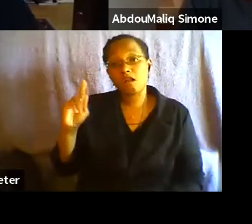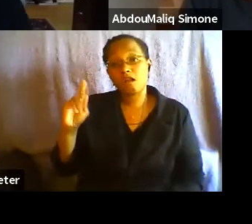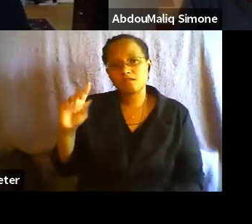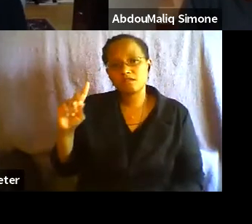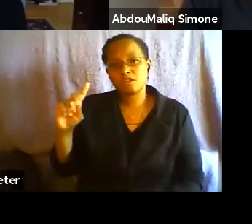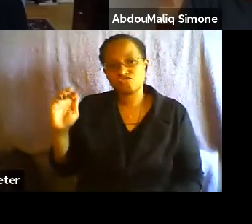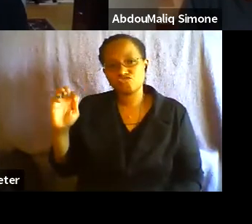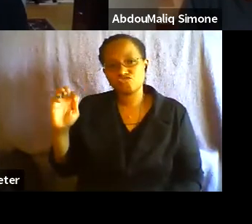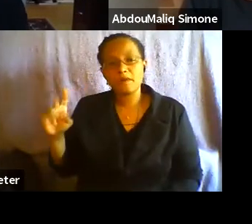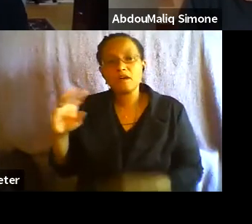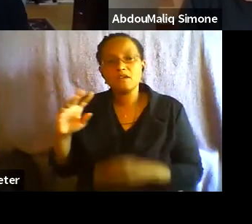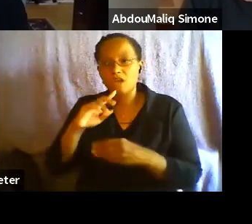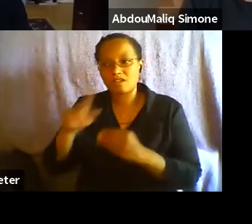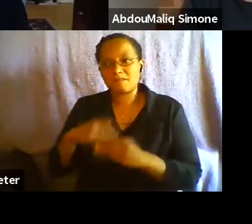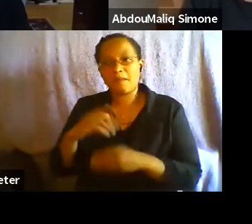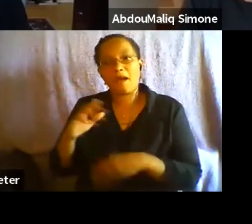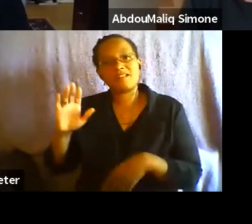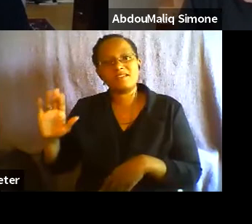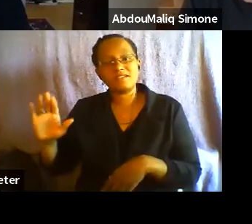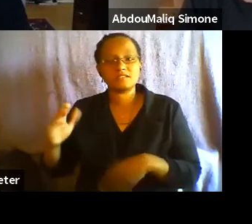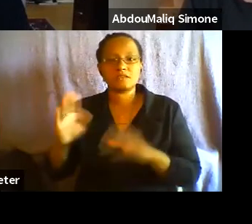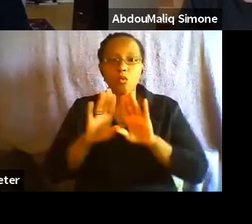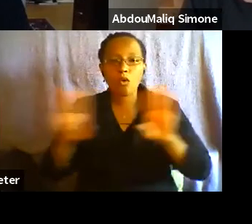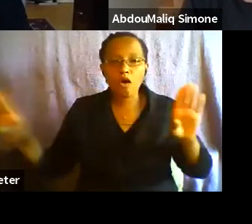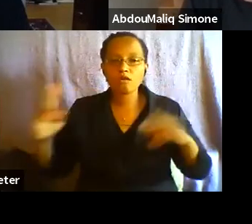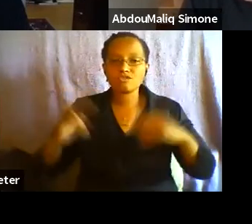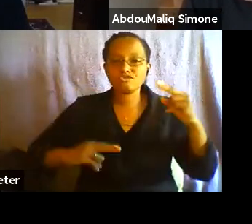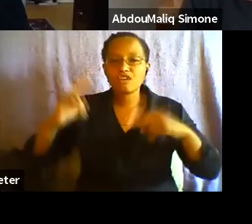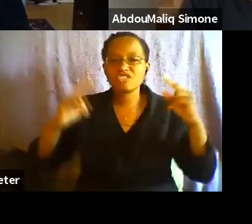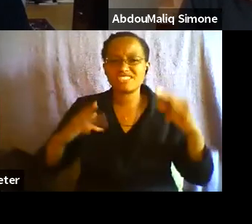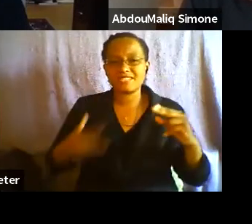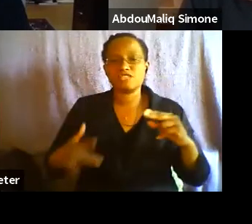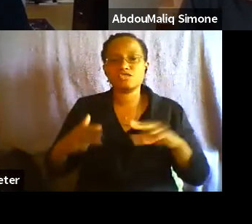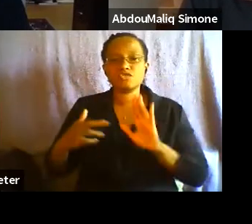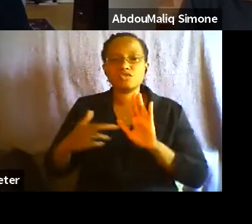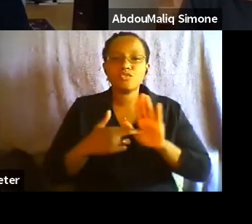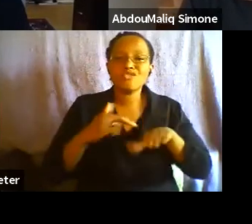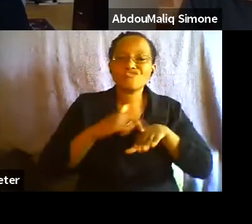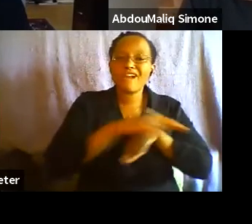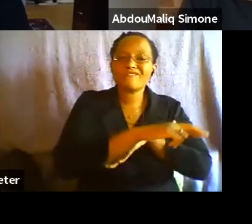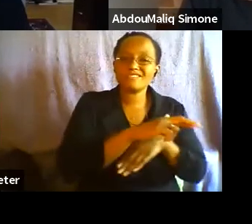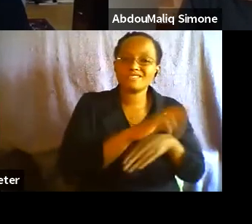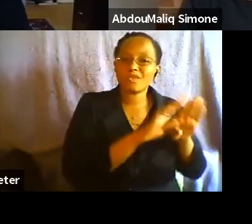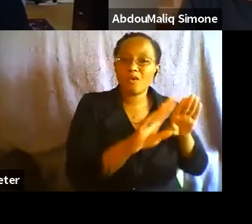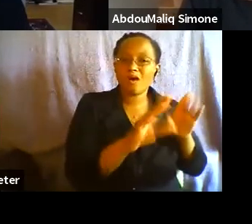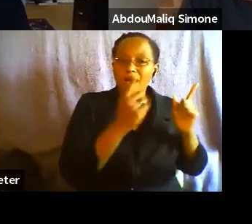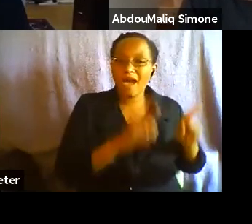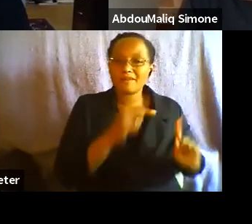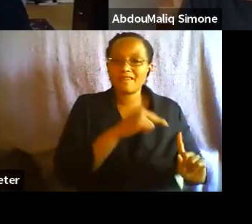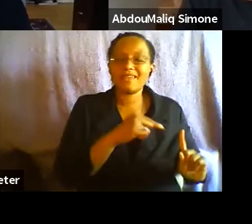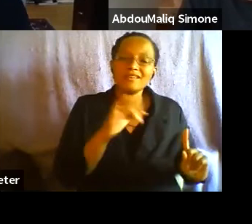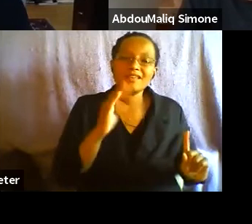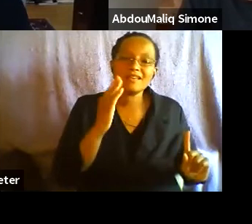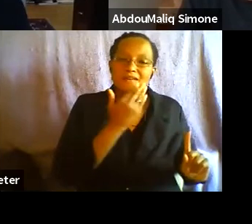he will reference the apartheid wall in Israel. Those connections are also being made on a constant basis.